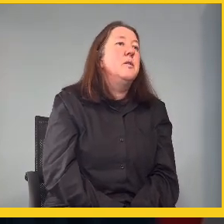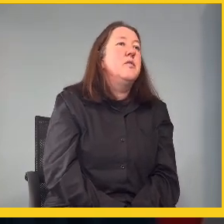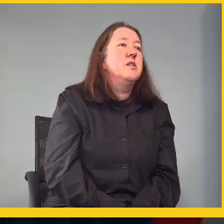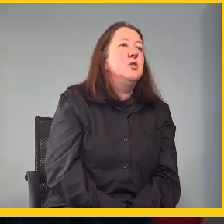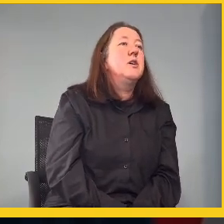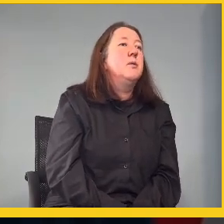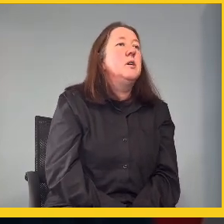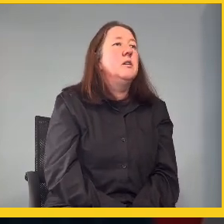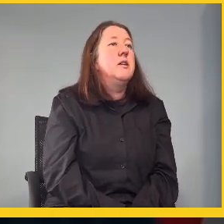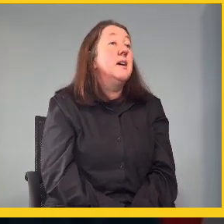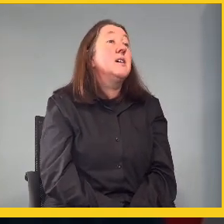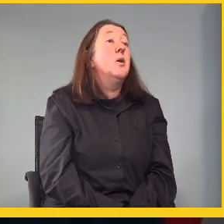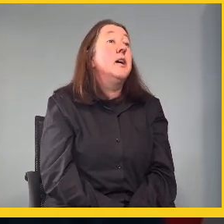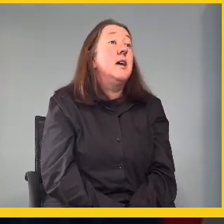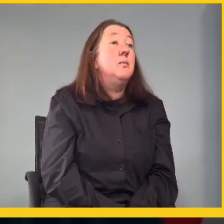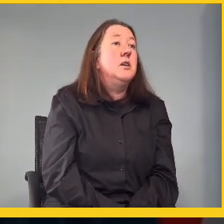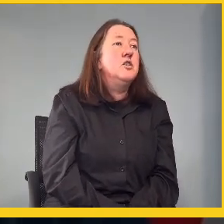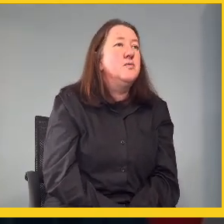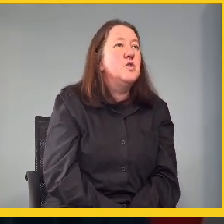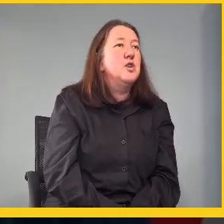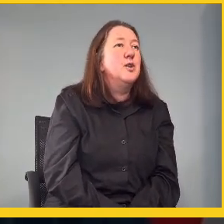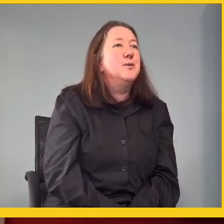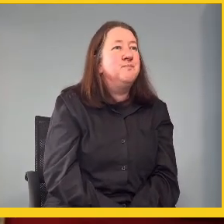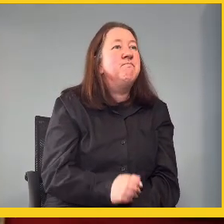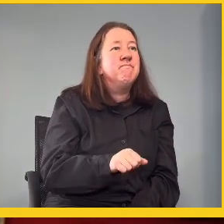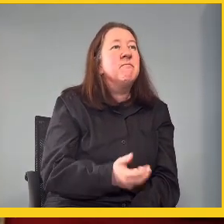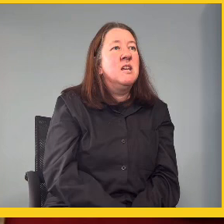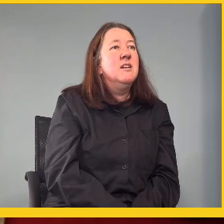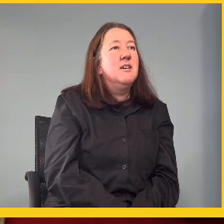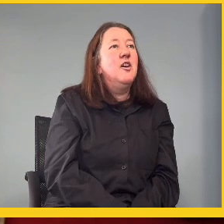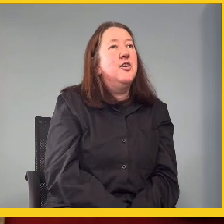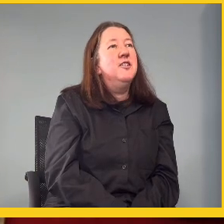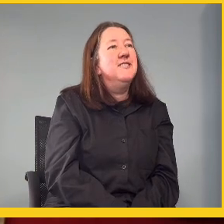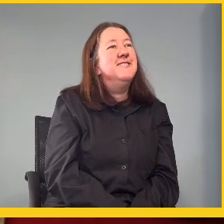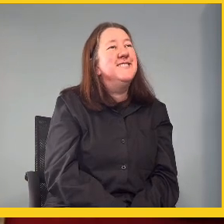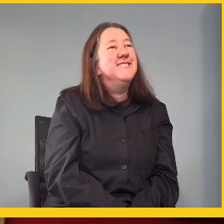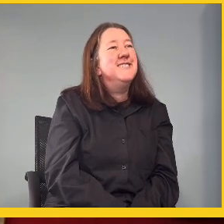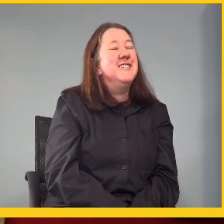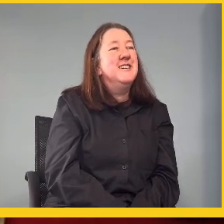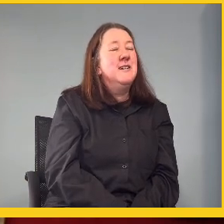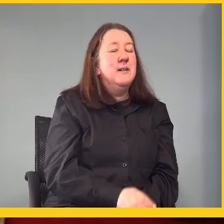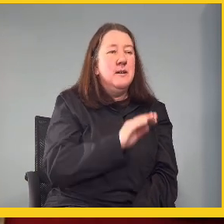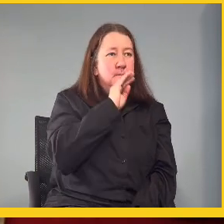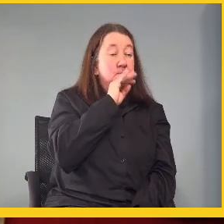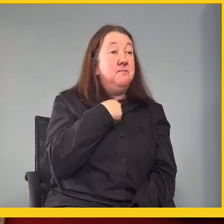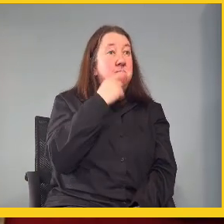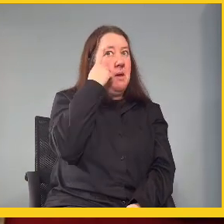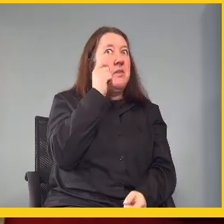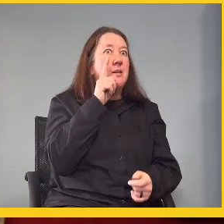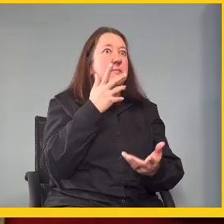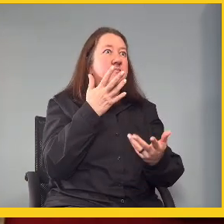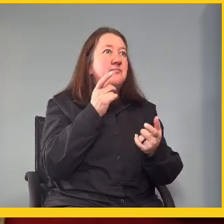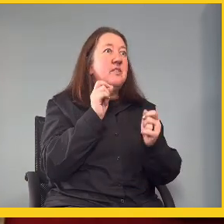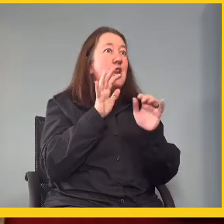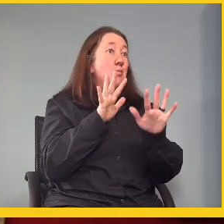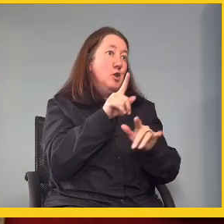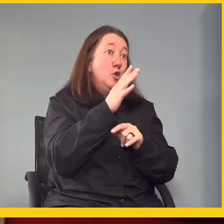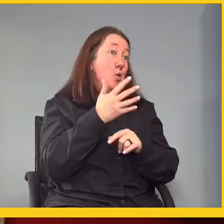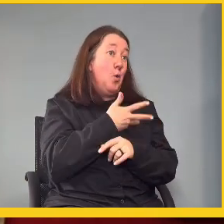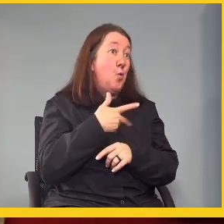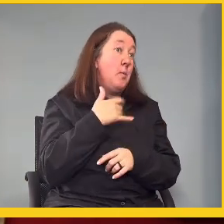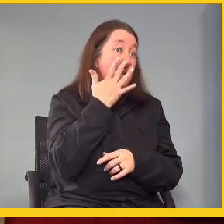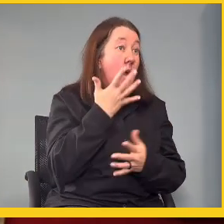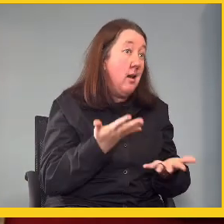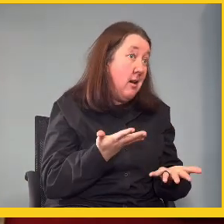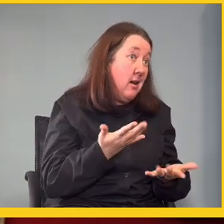So it was just the two of us who came, and that's how I came. So, yeah. And I think the brilliance of it, right? You're a woman of color.